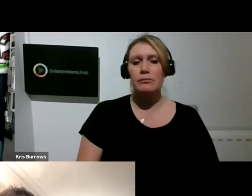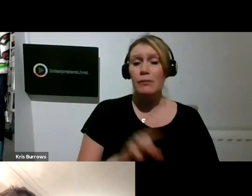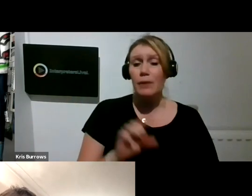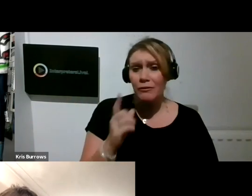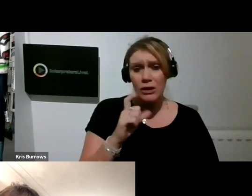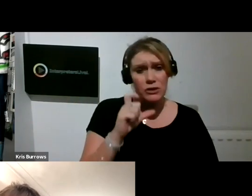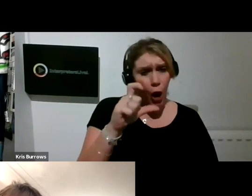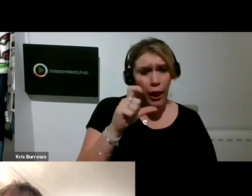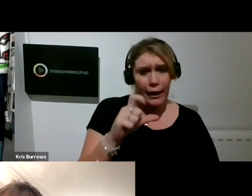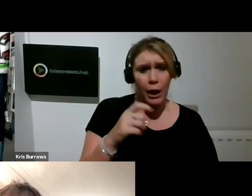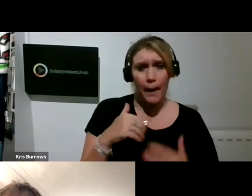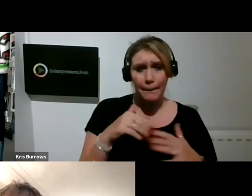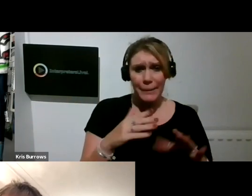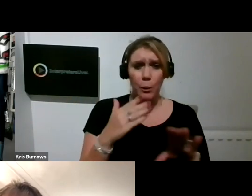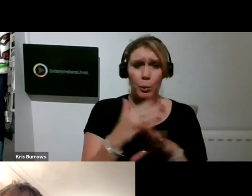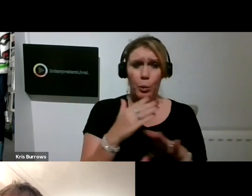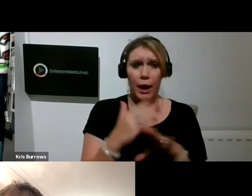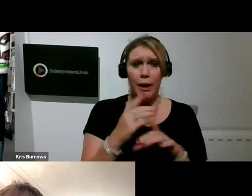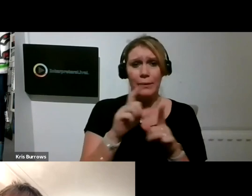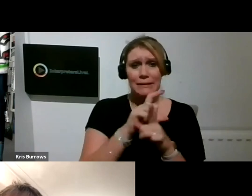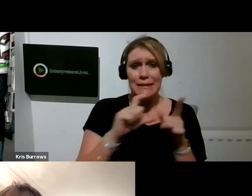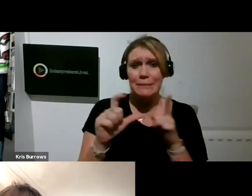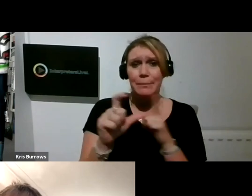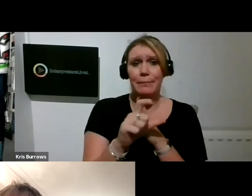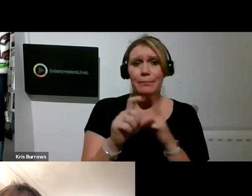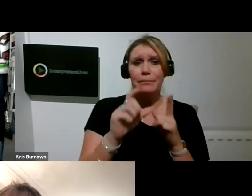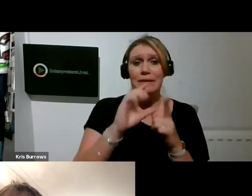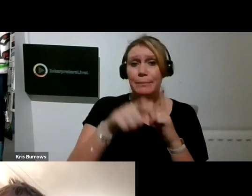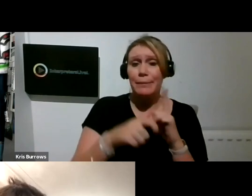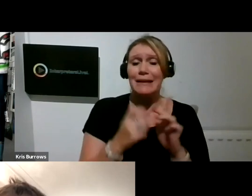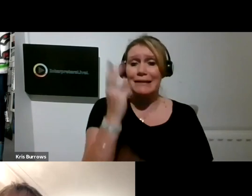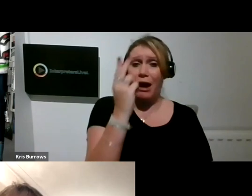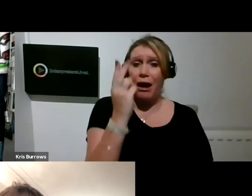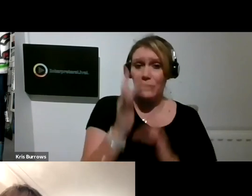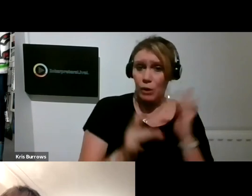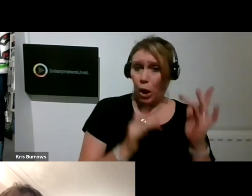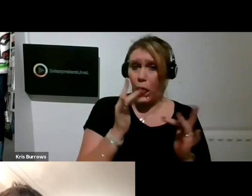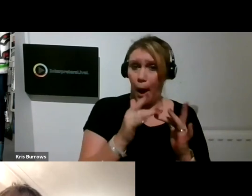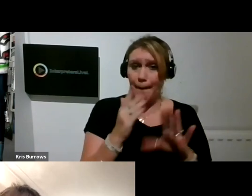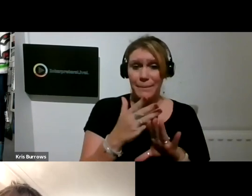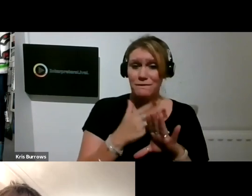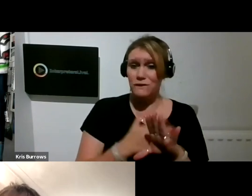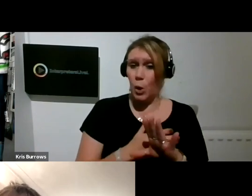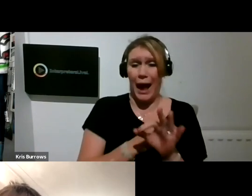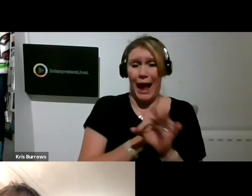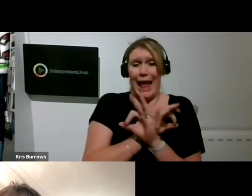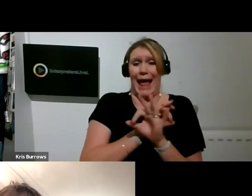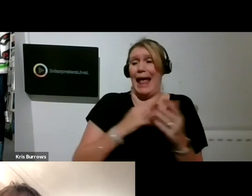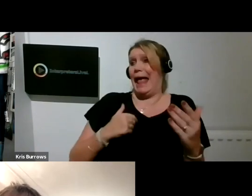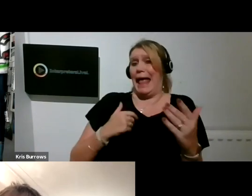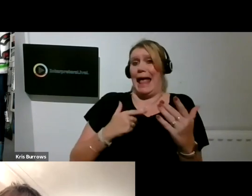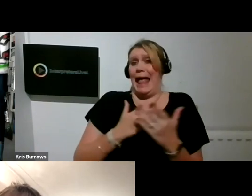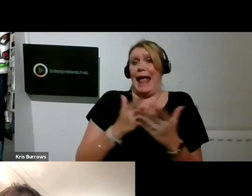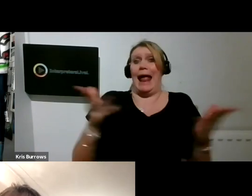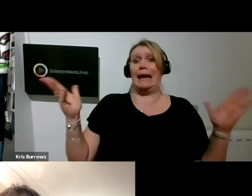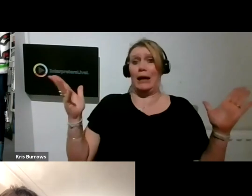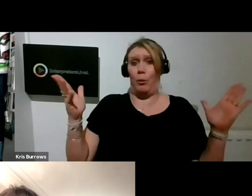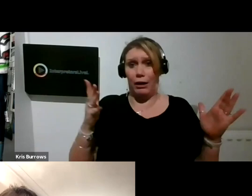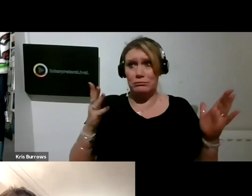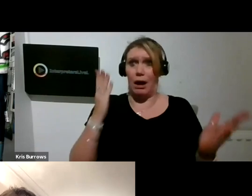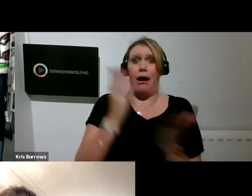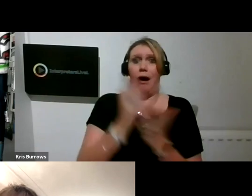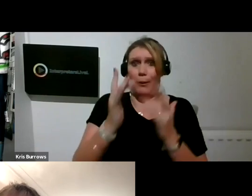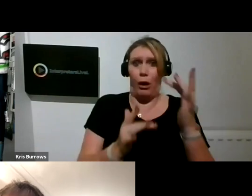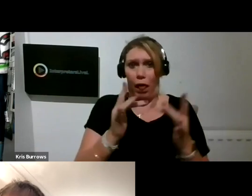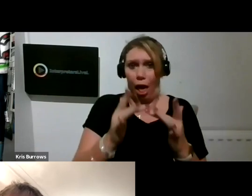Arts Online before anybody else was even online, haven't you? But you must have seen huge changes over the